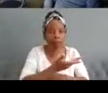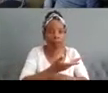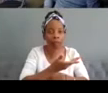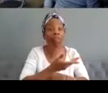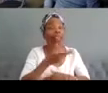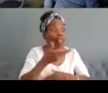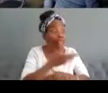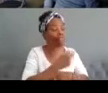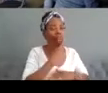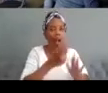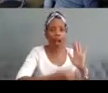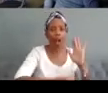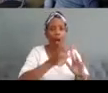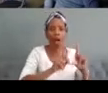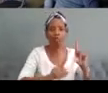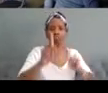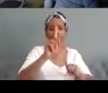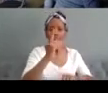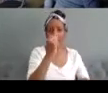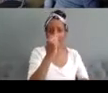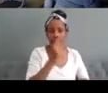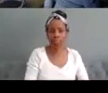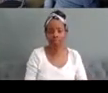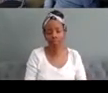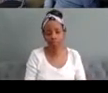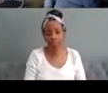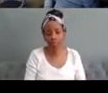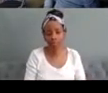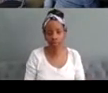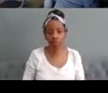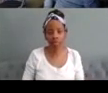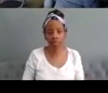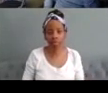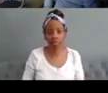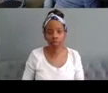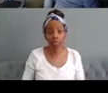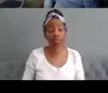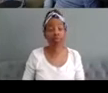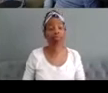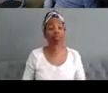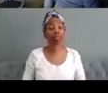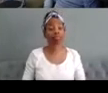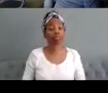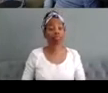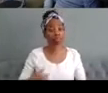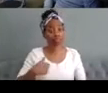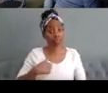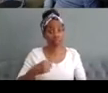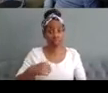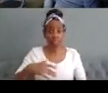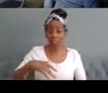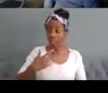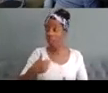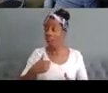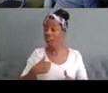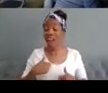but in my view it's not just a case of giving us a leg up so we can succeed in conventional terms and fit in with a